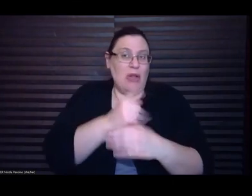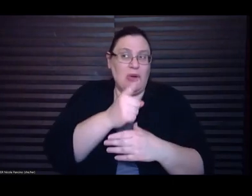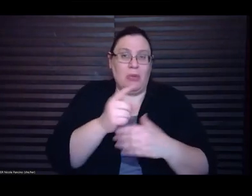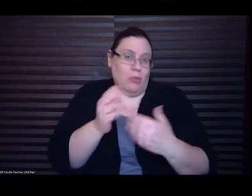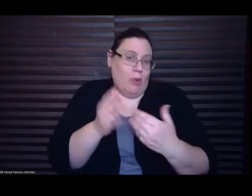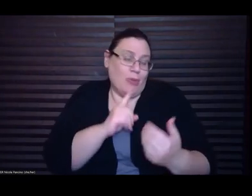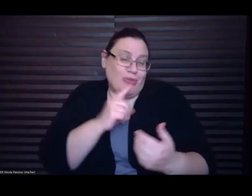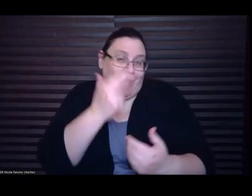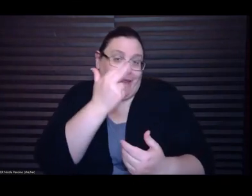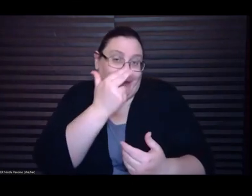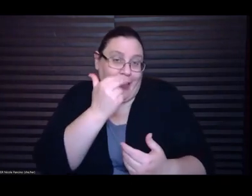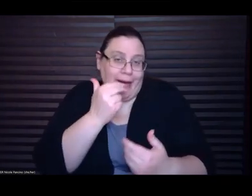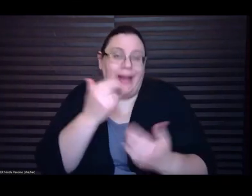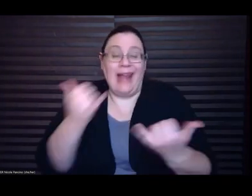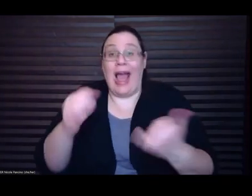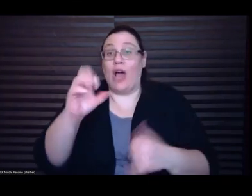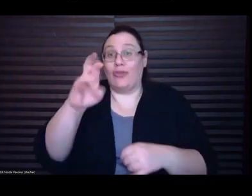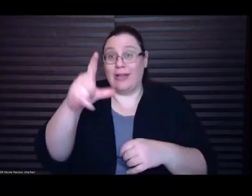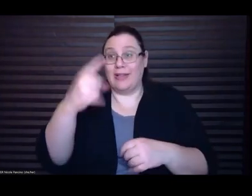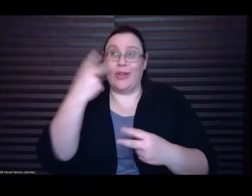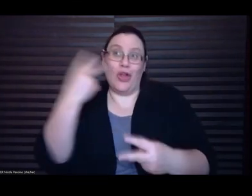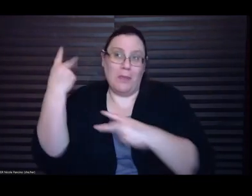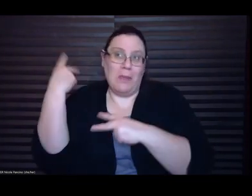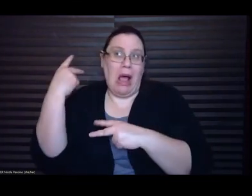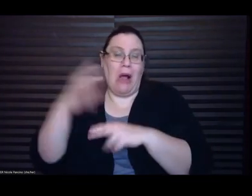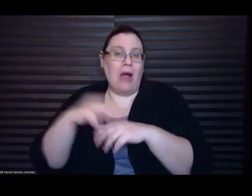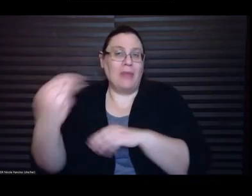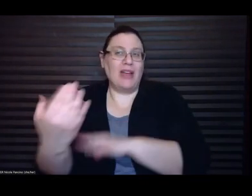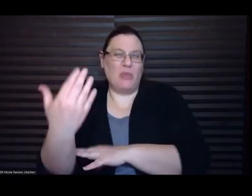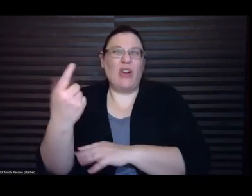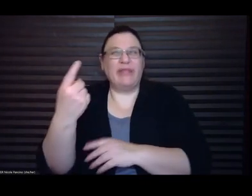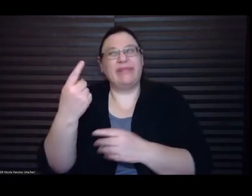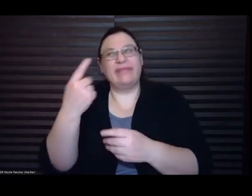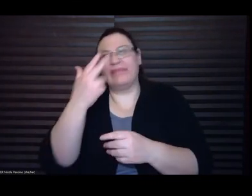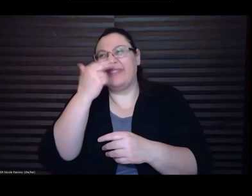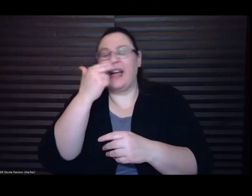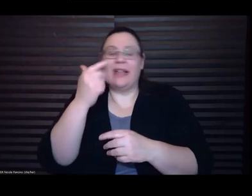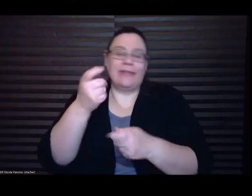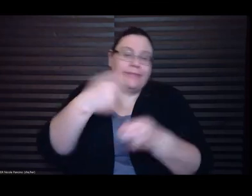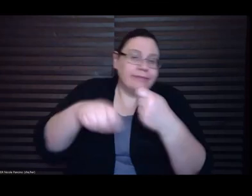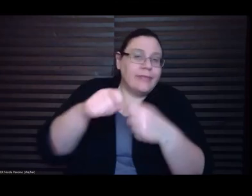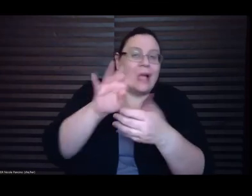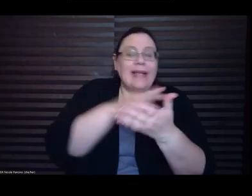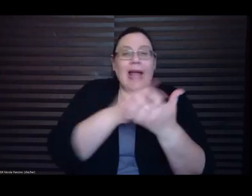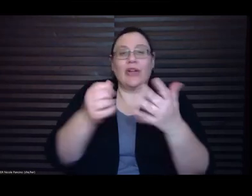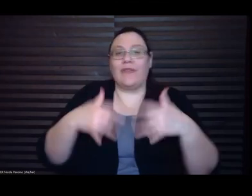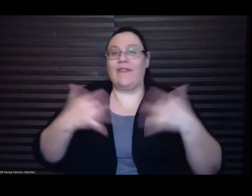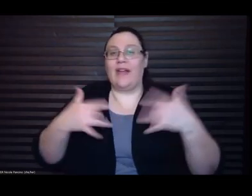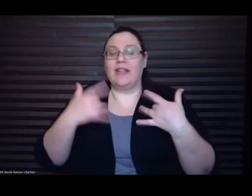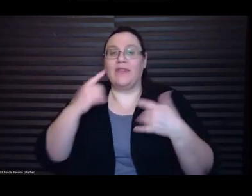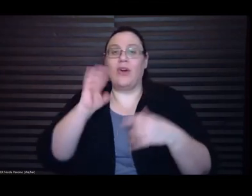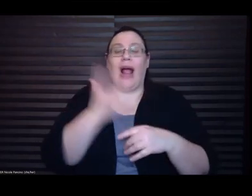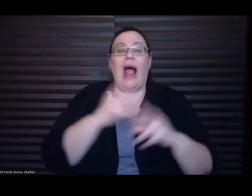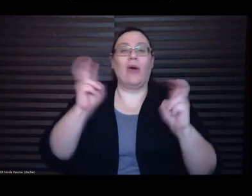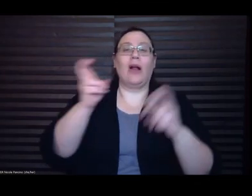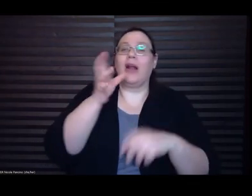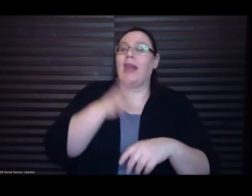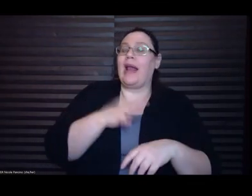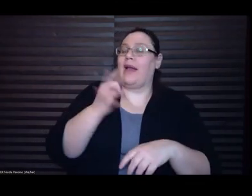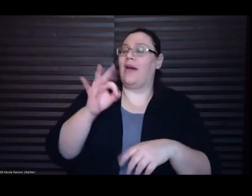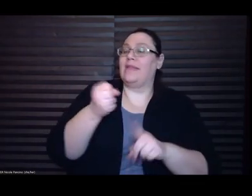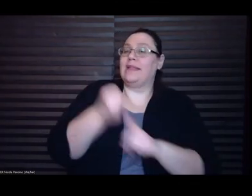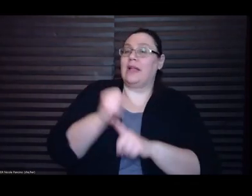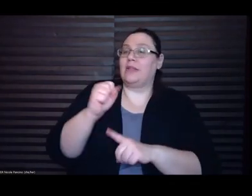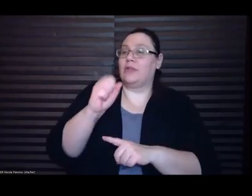updated the calendar of events for Our Lady of Seven Sorrows. Father Paul, so benign and solicitous and eager for